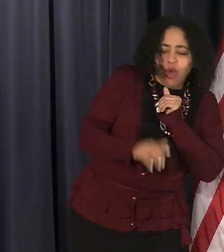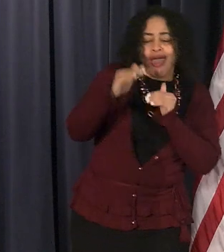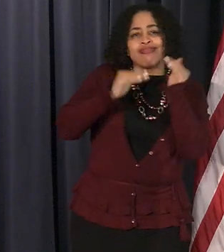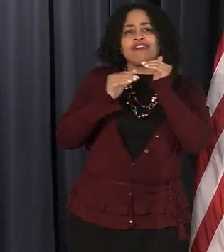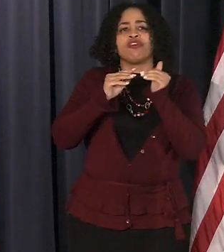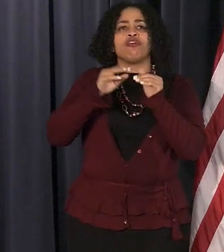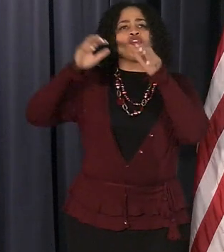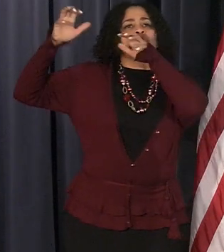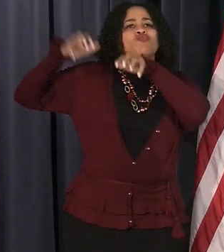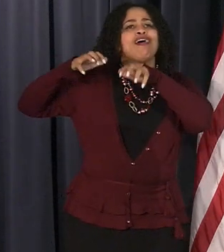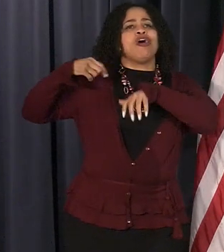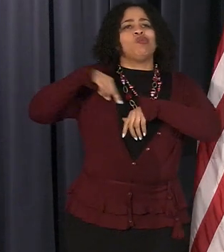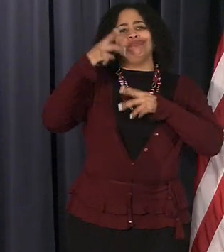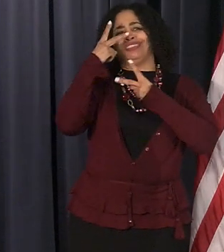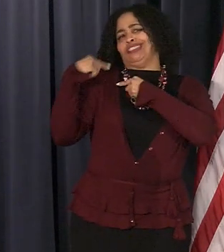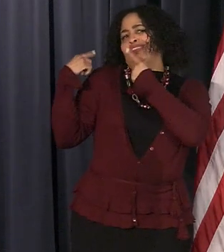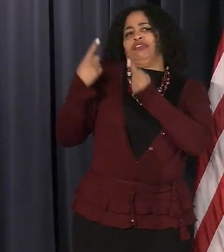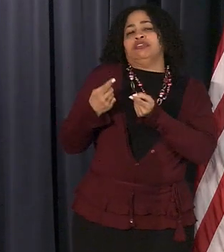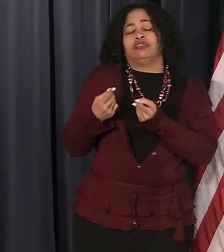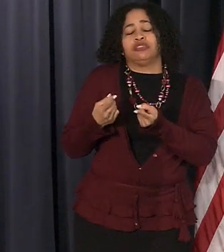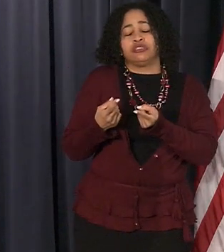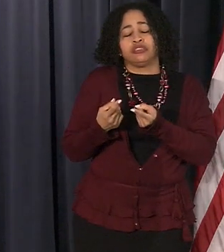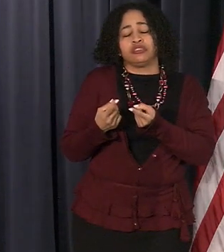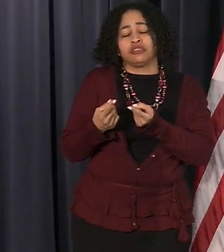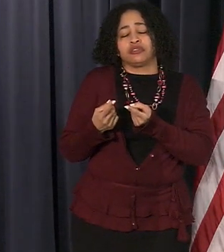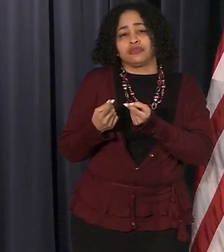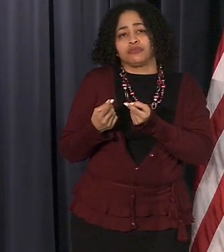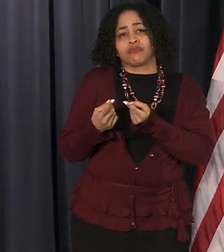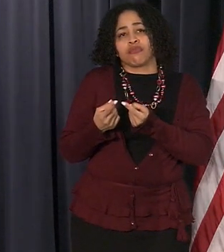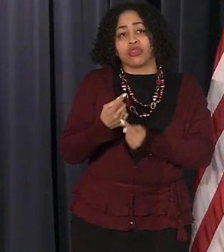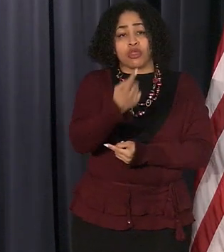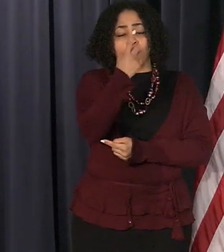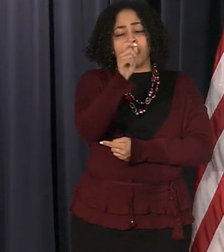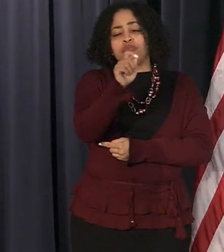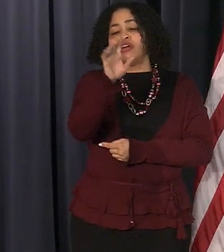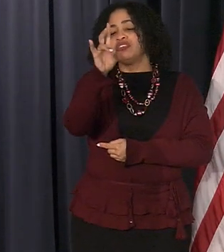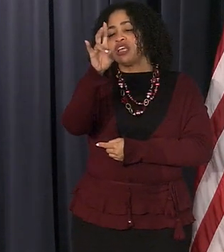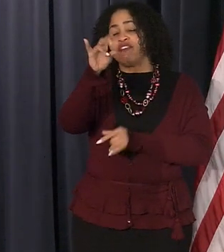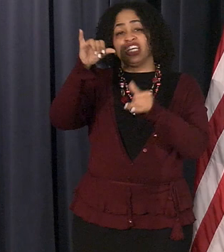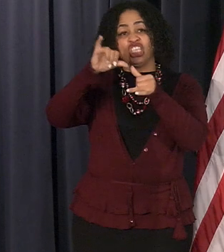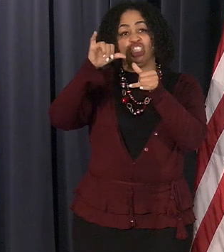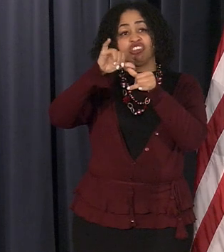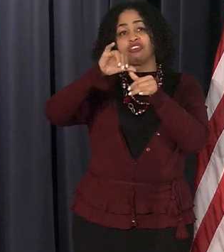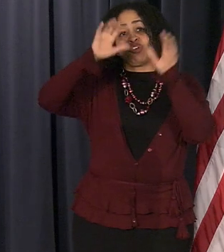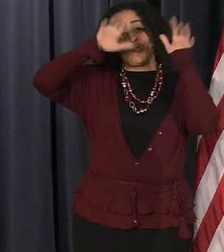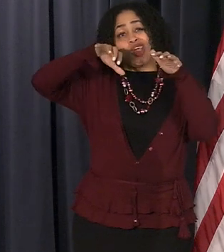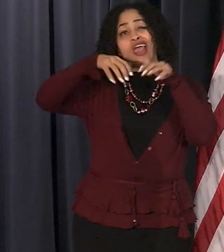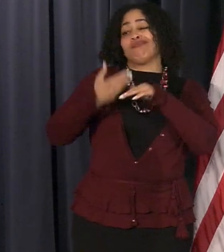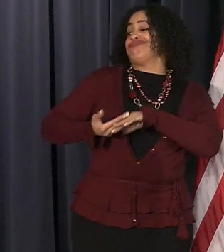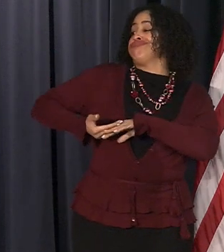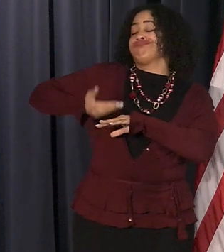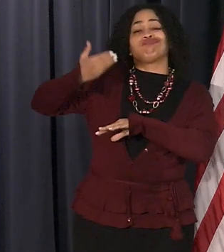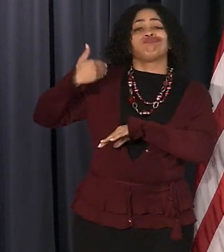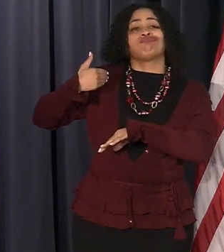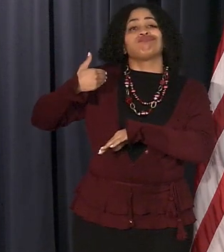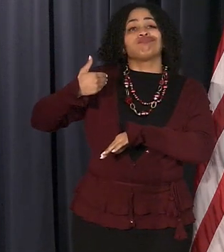than we have seen and about 1.7 inches of rain before the